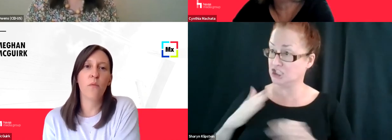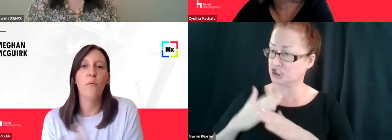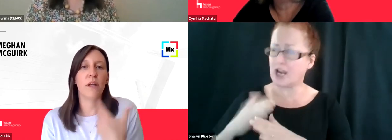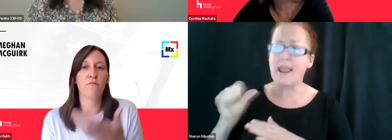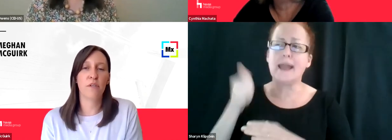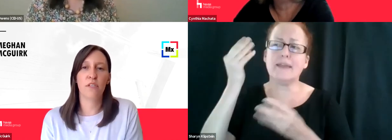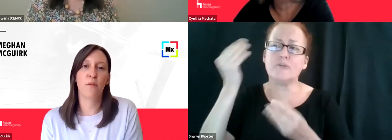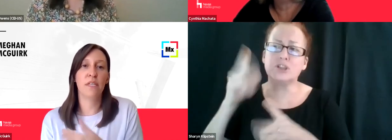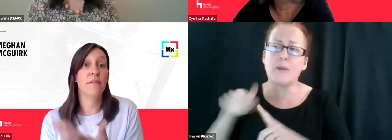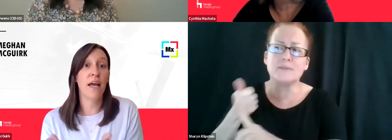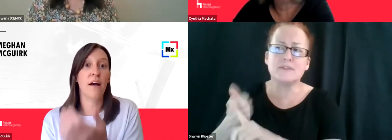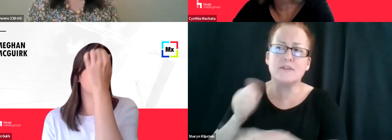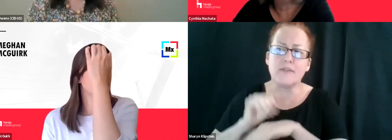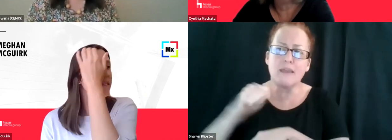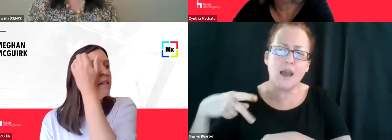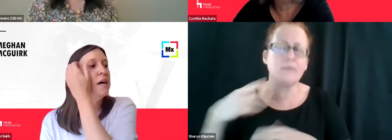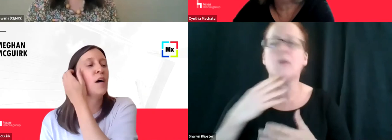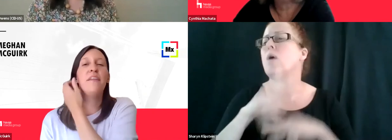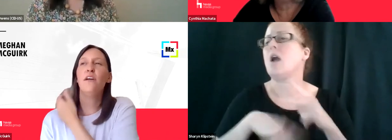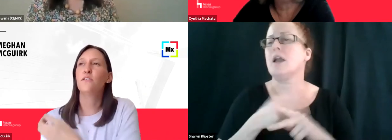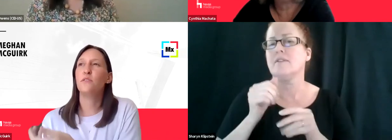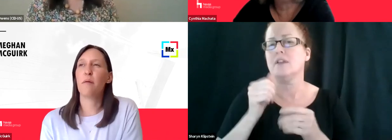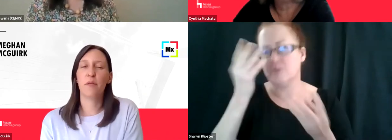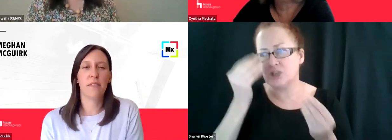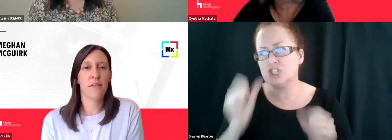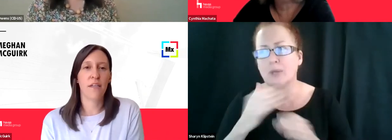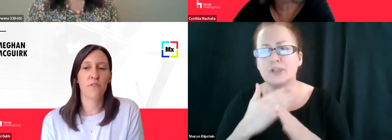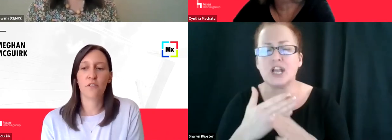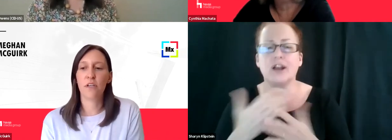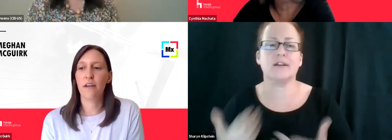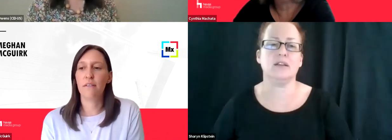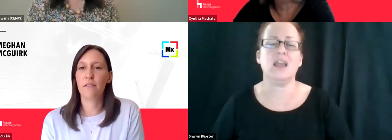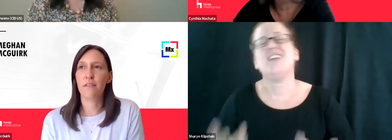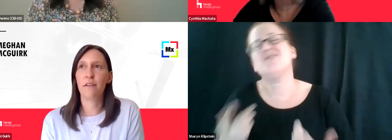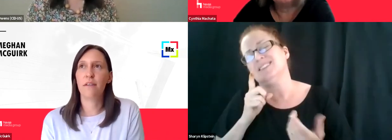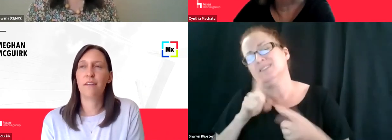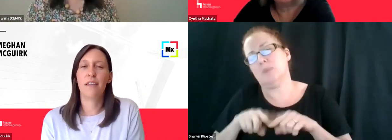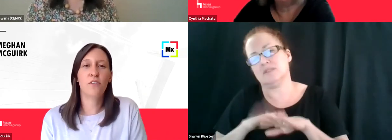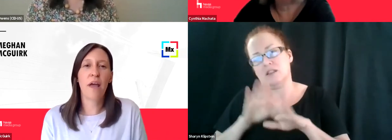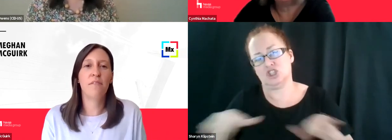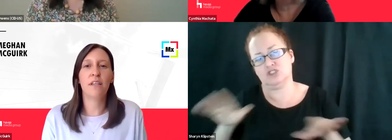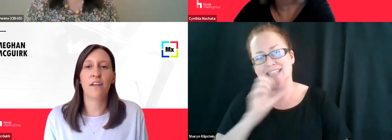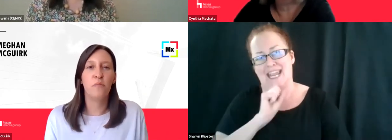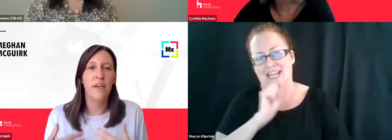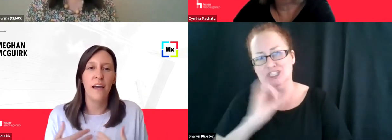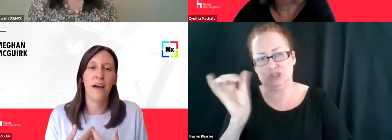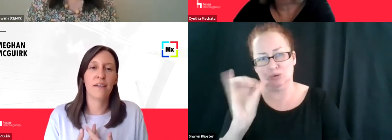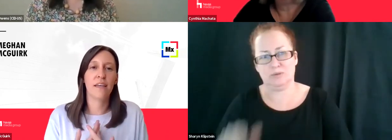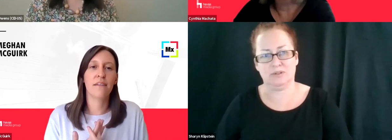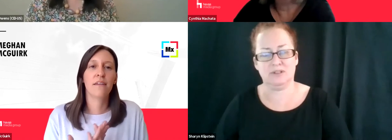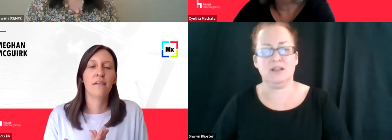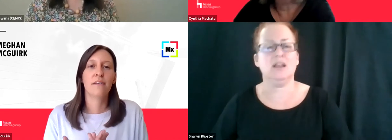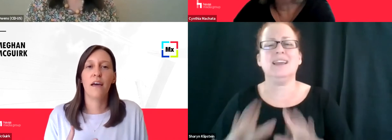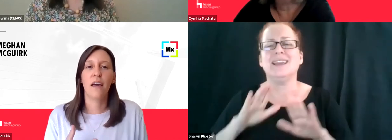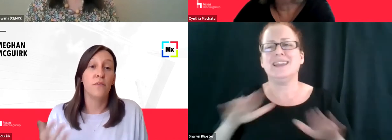like what information can be given out? Um, I think also it's probably depends on the age of your child. Kids don't have a lot of PII.